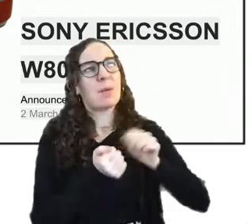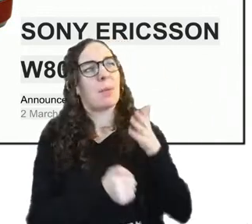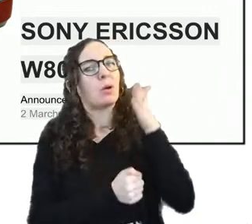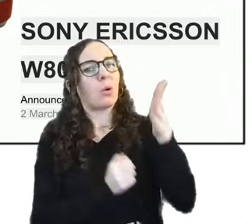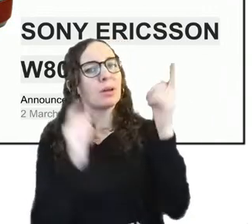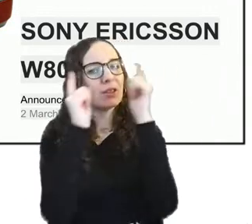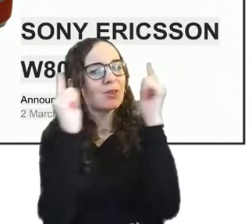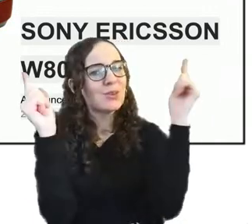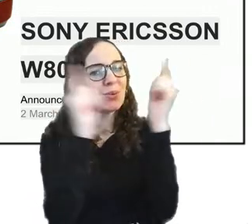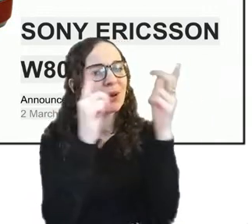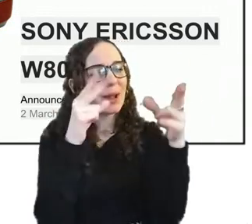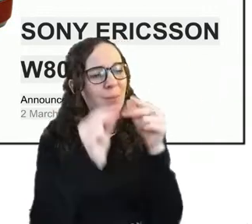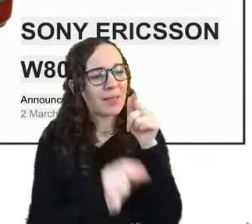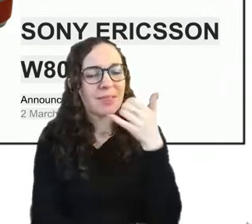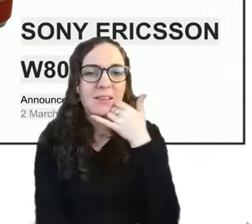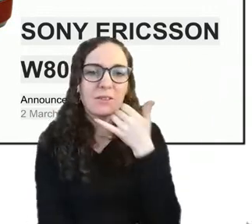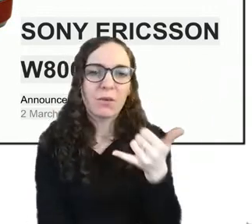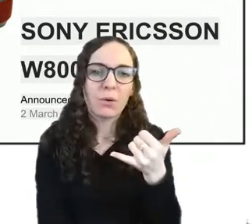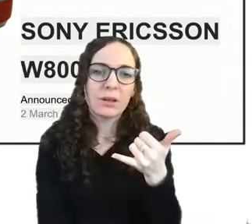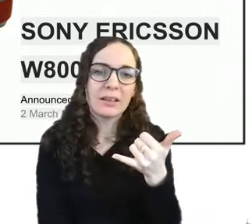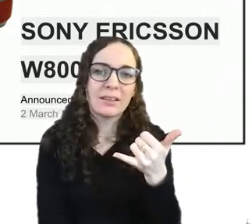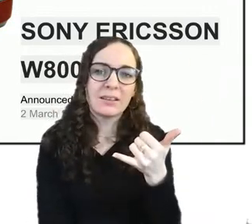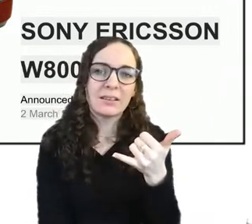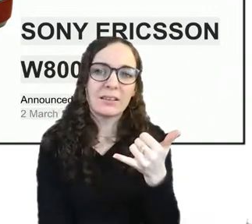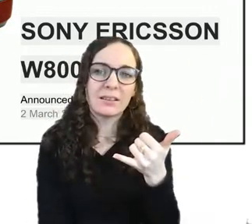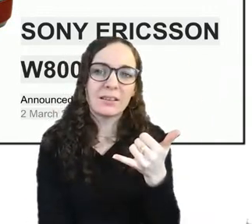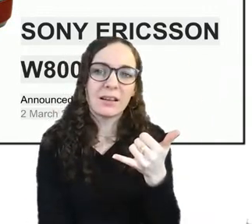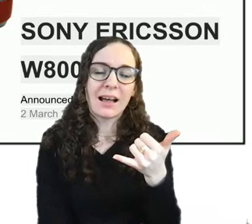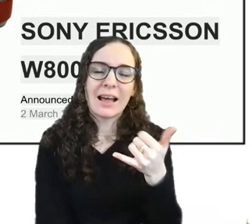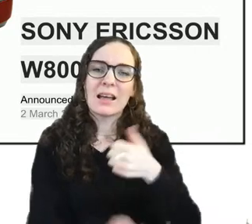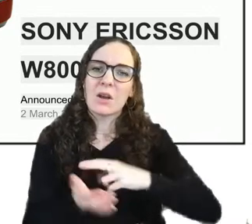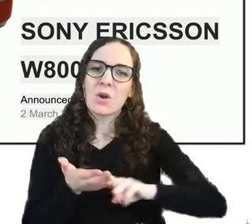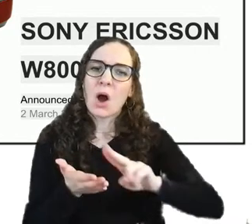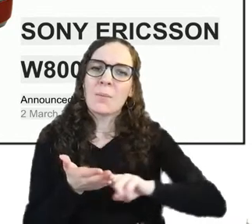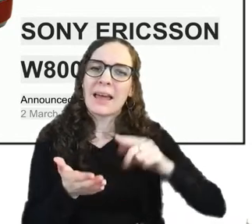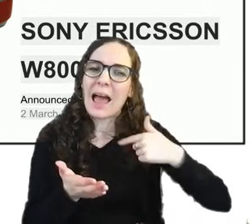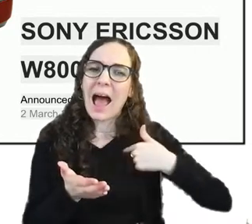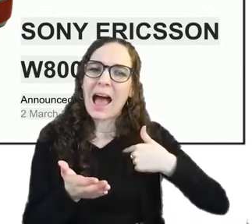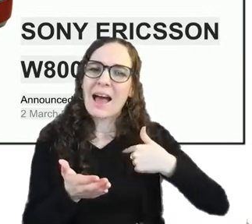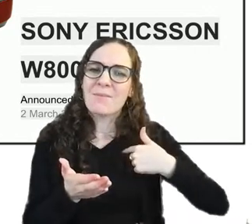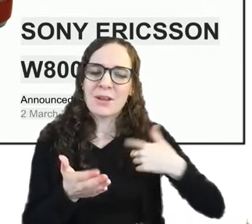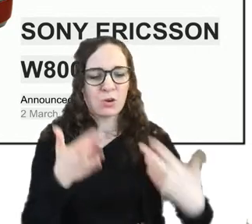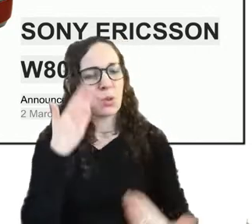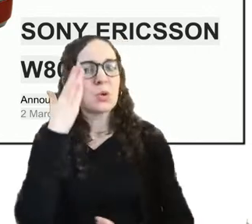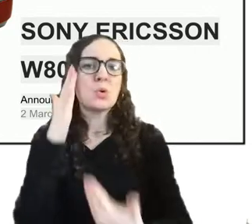often like i'm like six or seven years behind the latest model